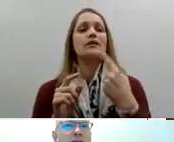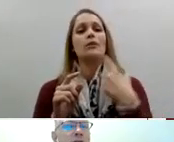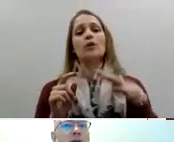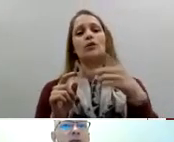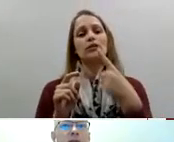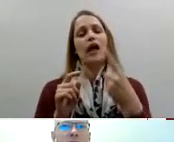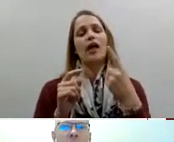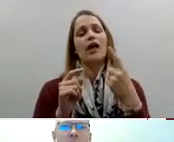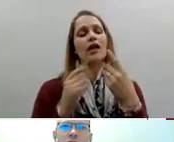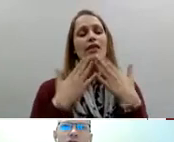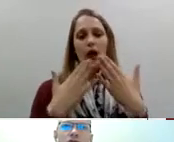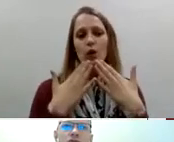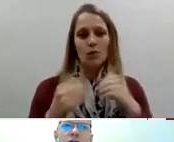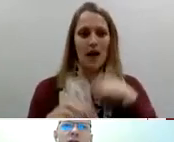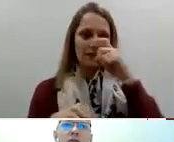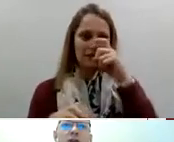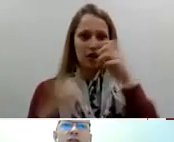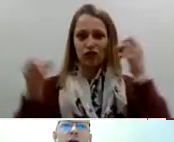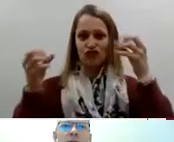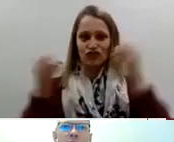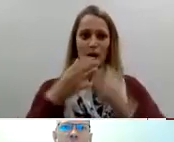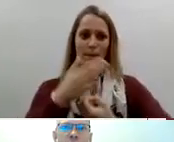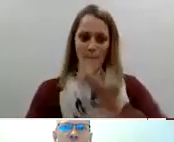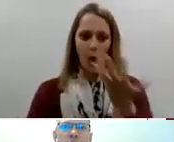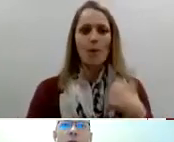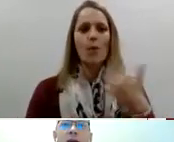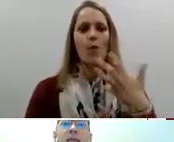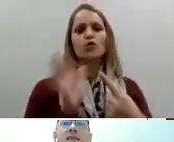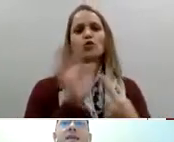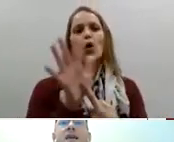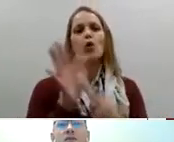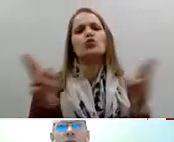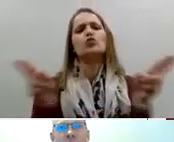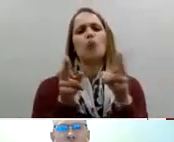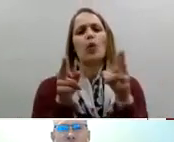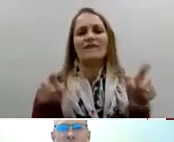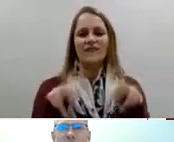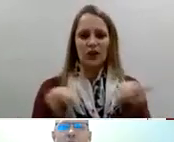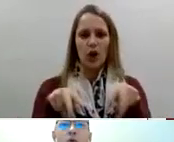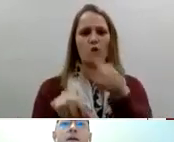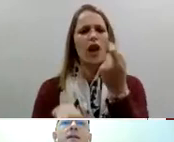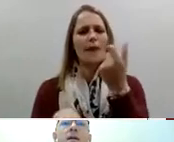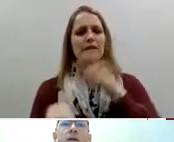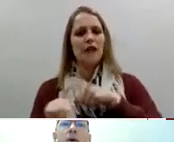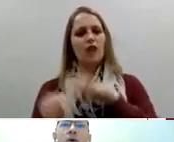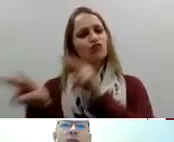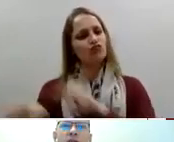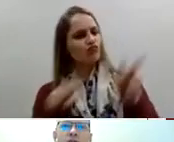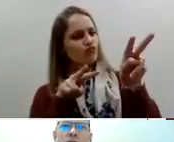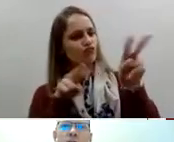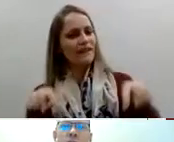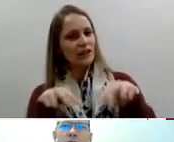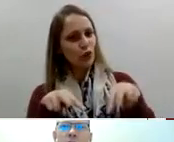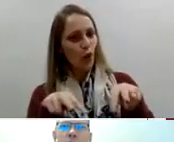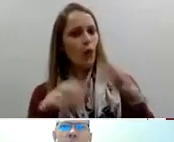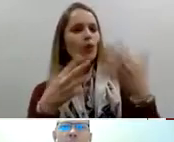this a little bit to south african sign language so I want to say thank you to my sister who did the poem it's a